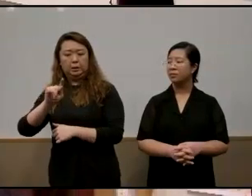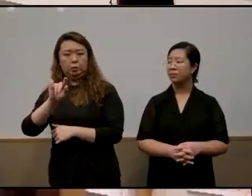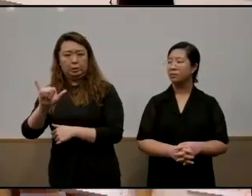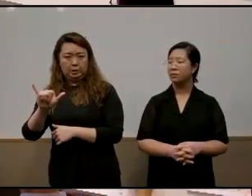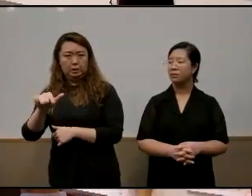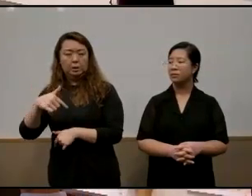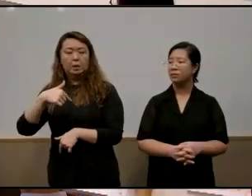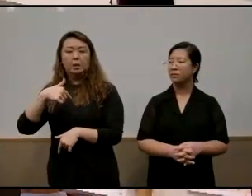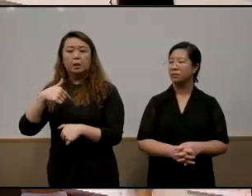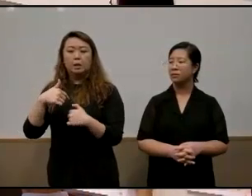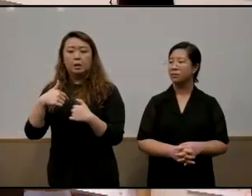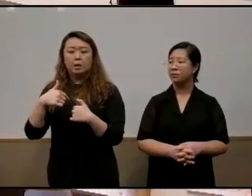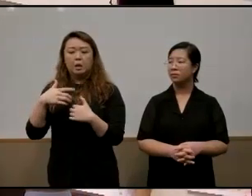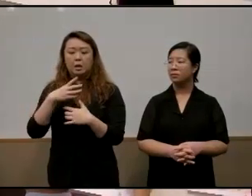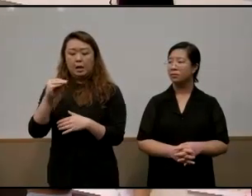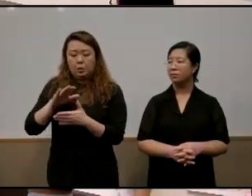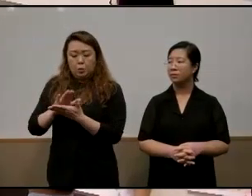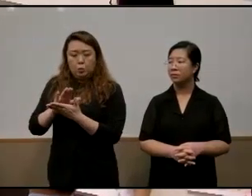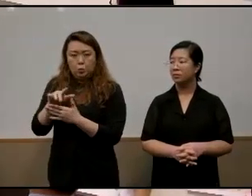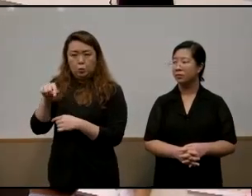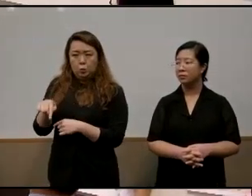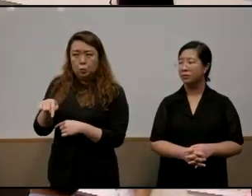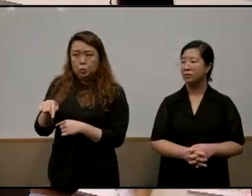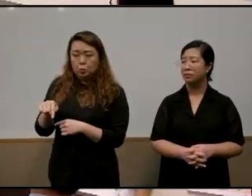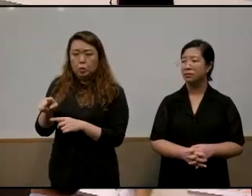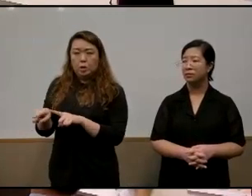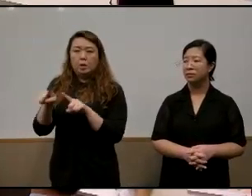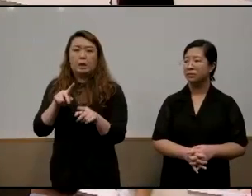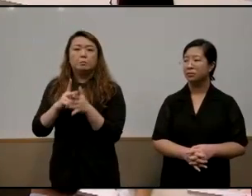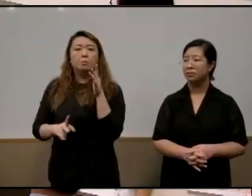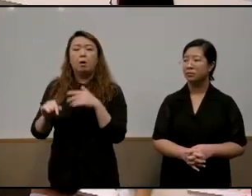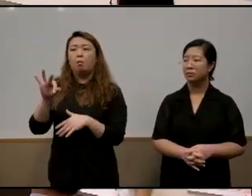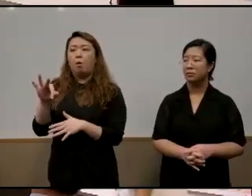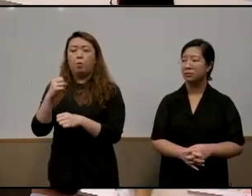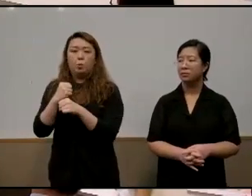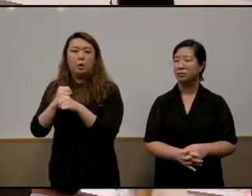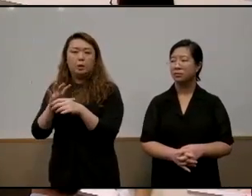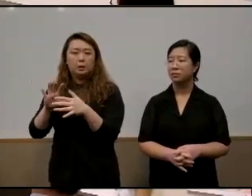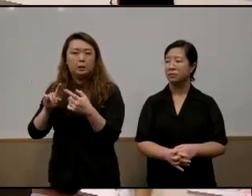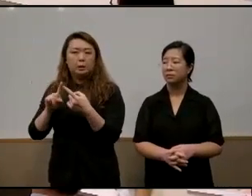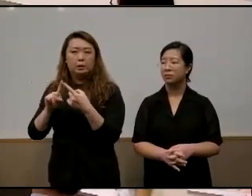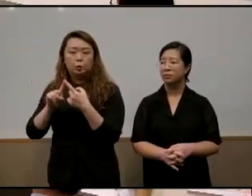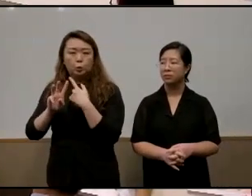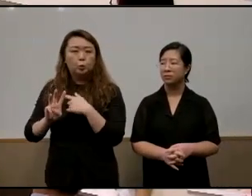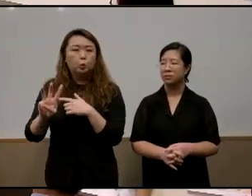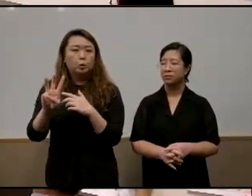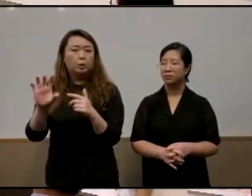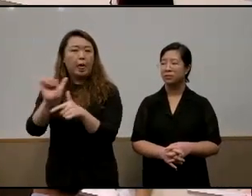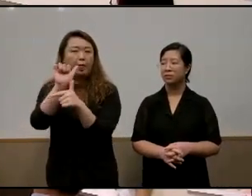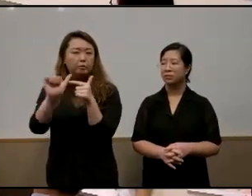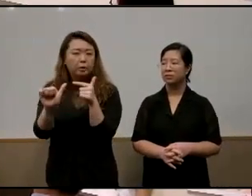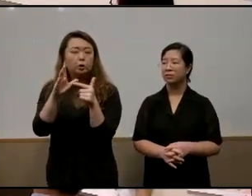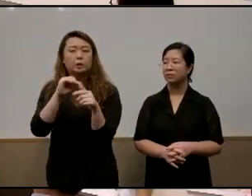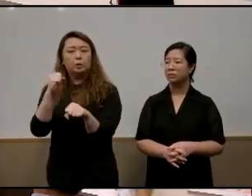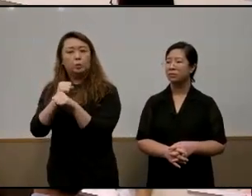and schools just the default of being working towards an average and working towards